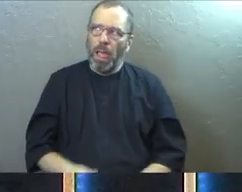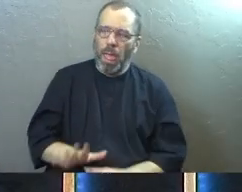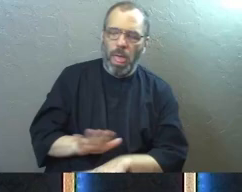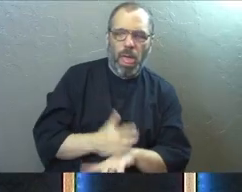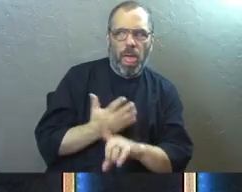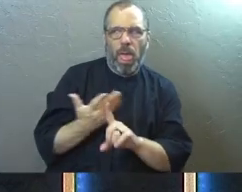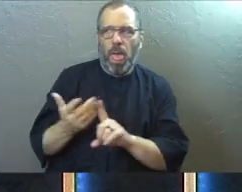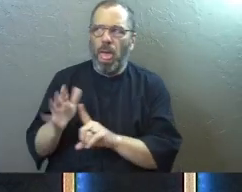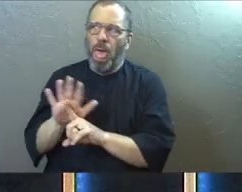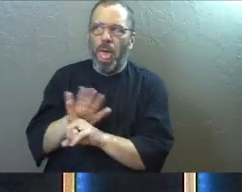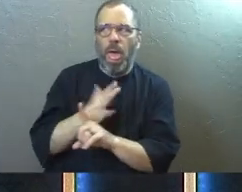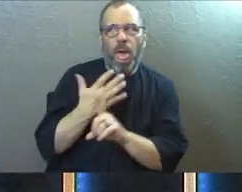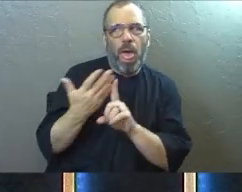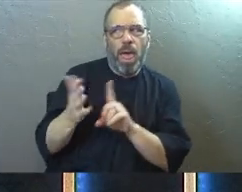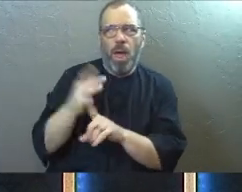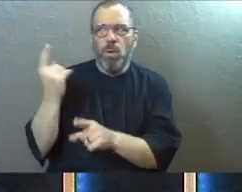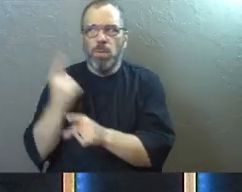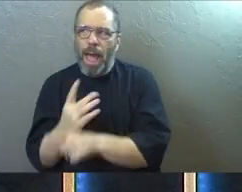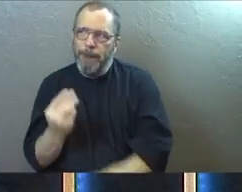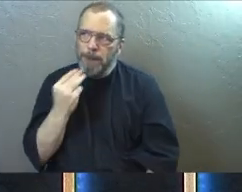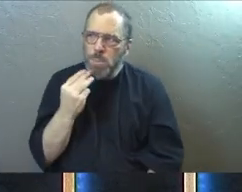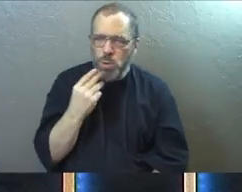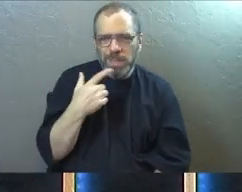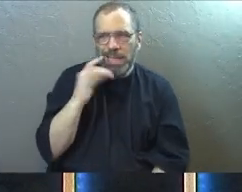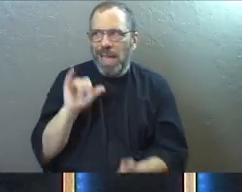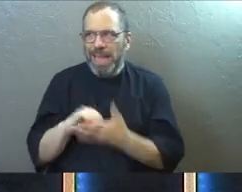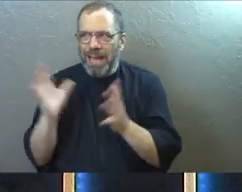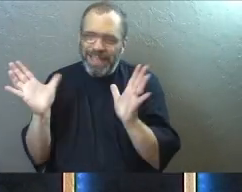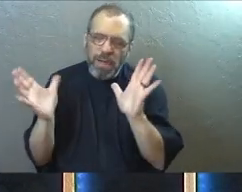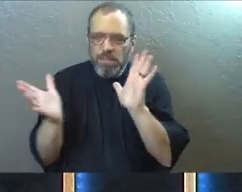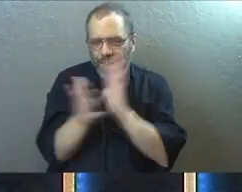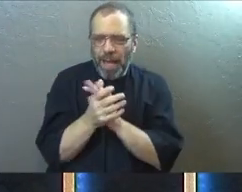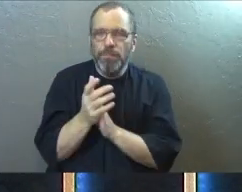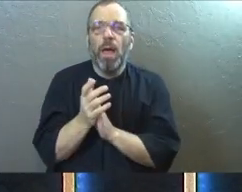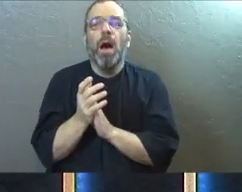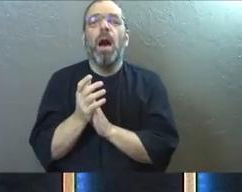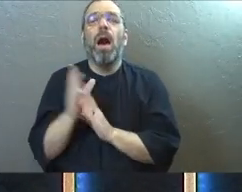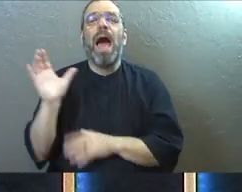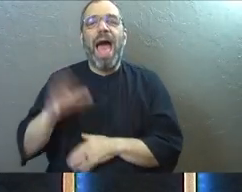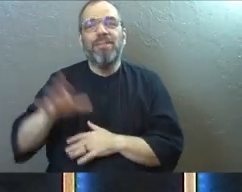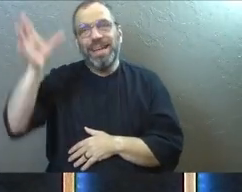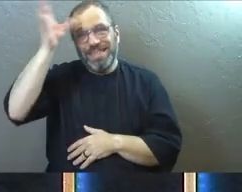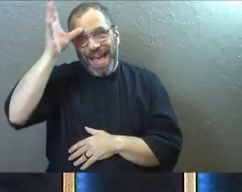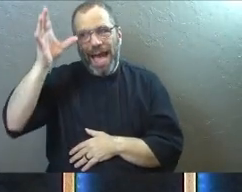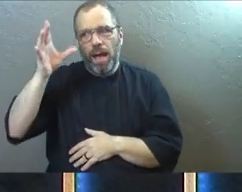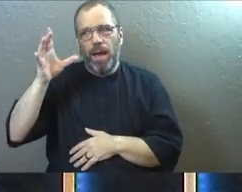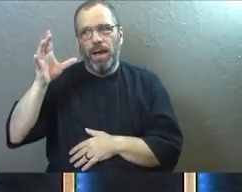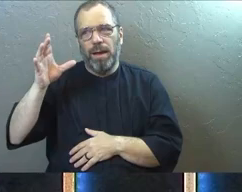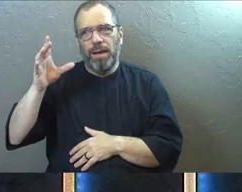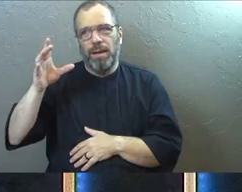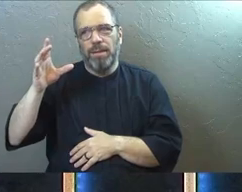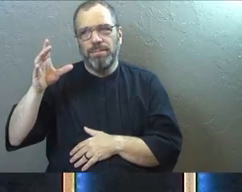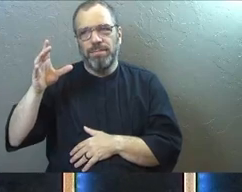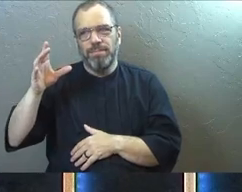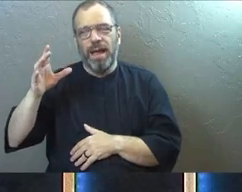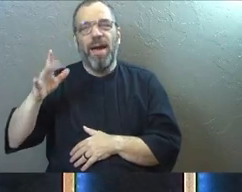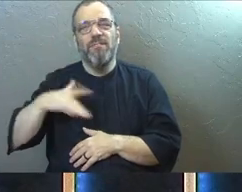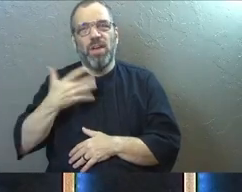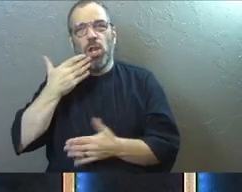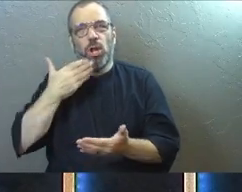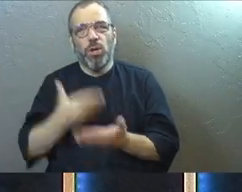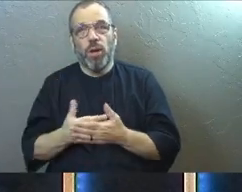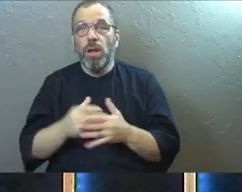I got to figure this out. I got to make sure he's in the right mood, say the things that I need to say, get him in that place before I say something.